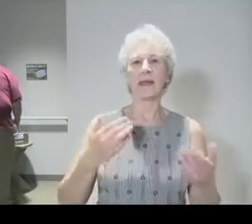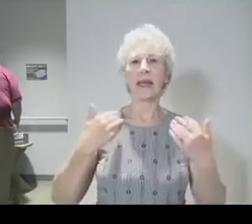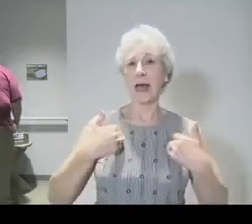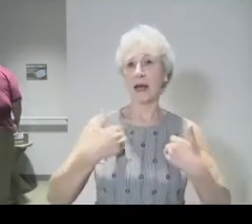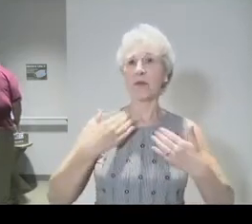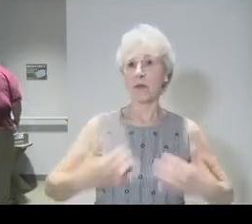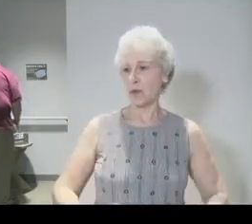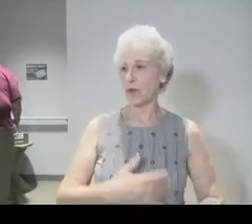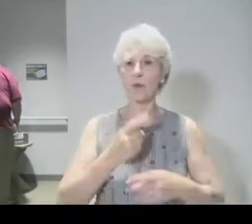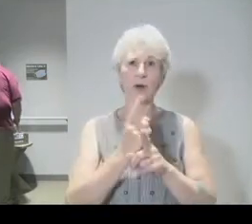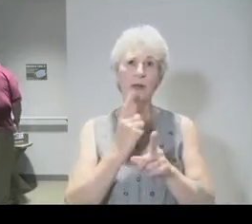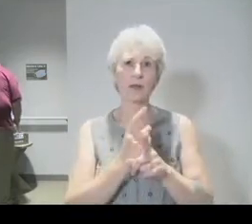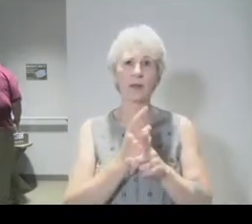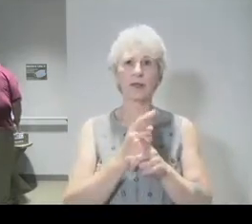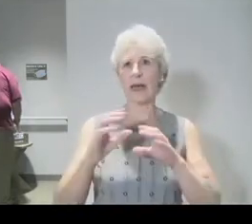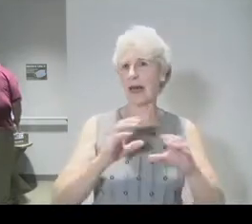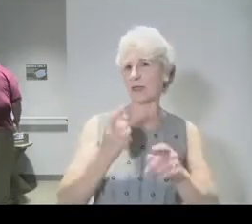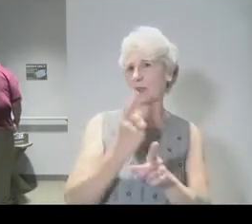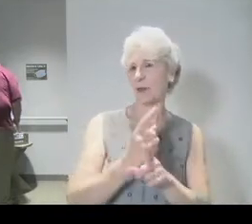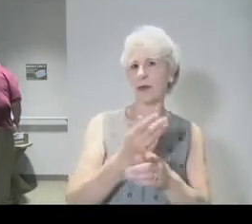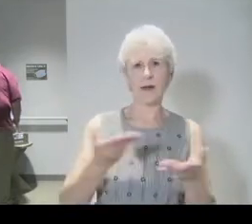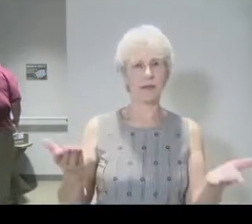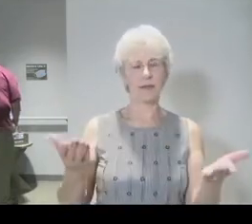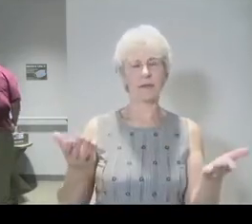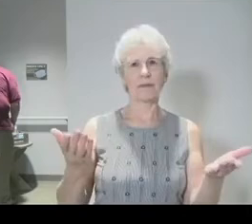every situation. He did everything right.